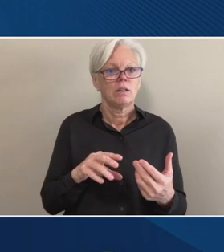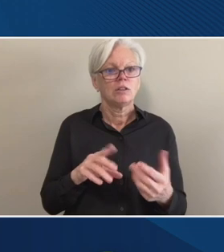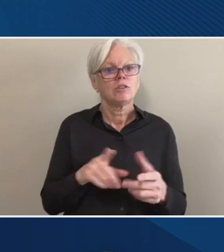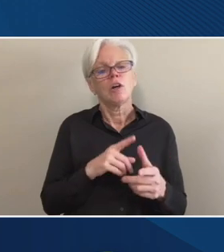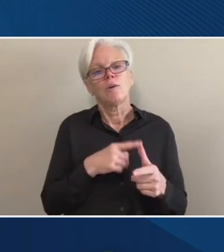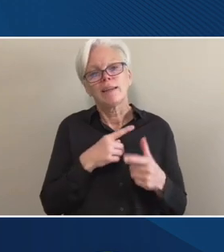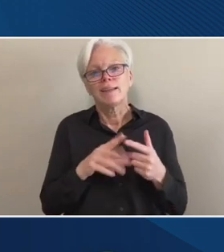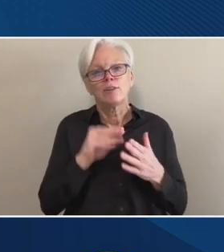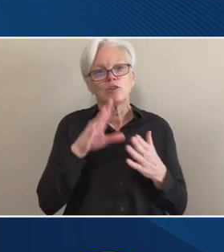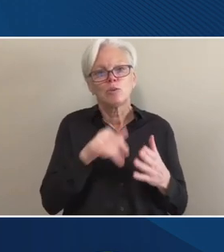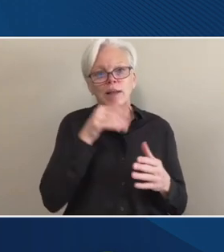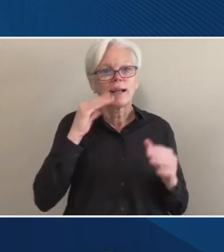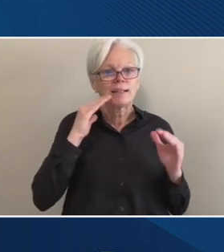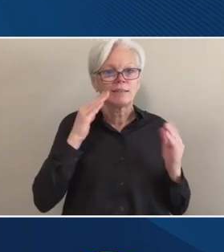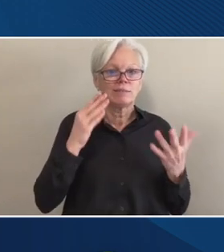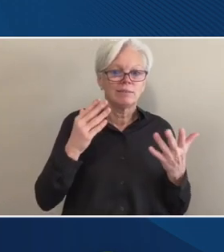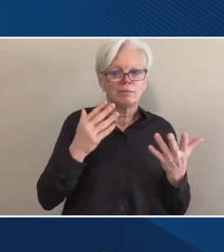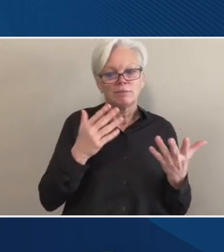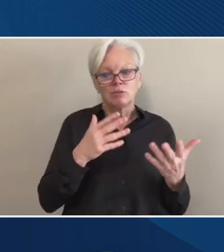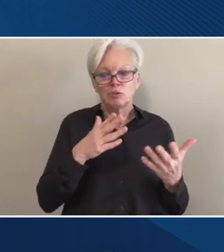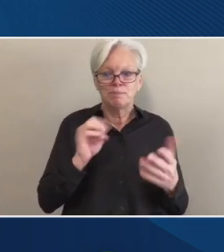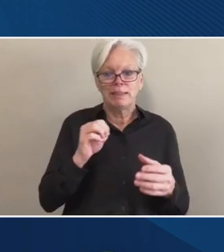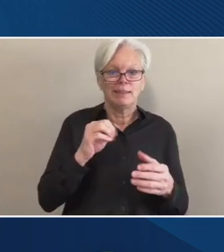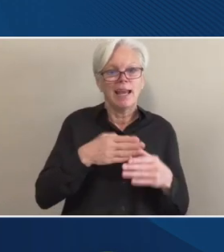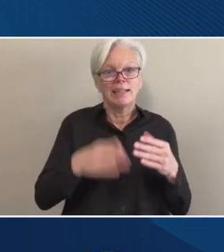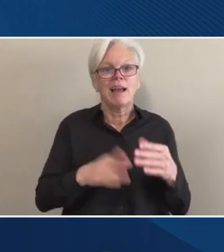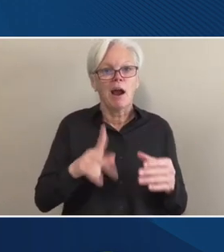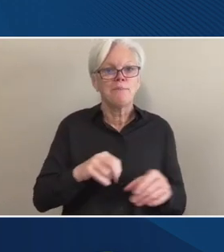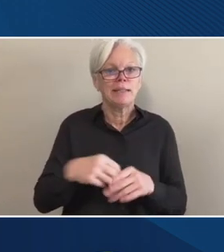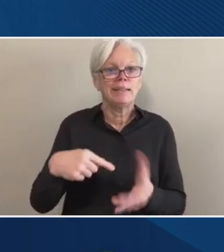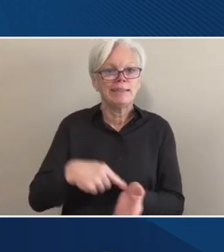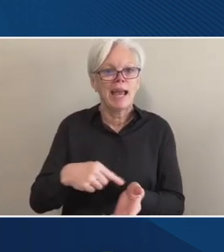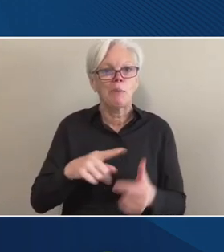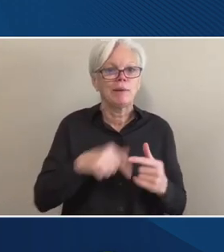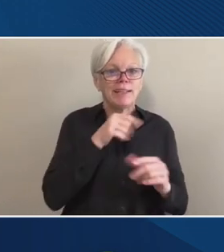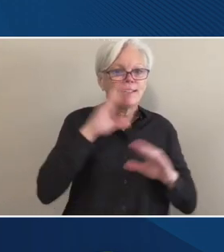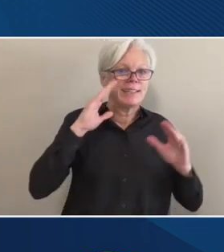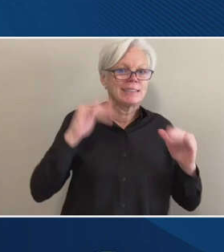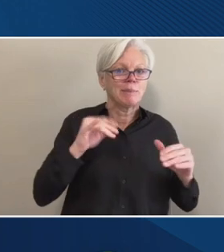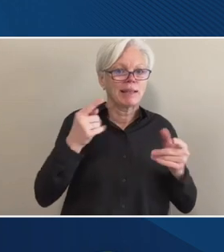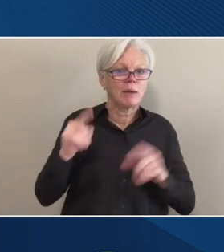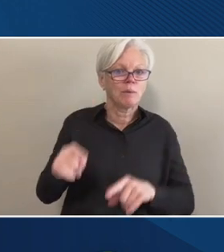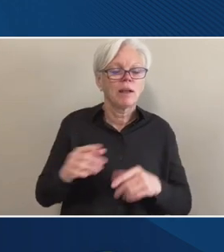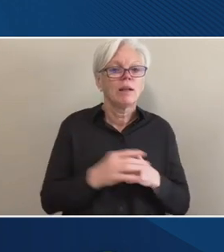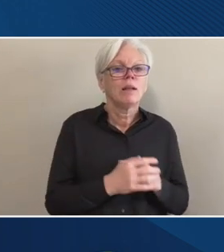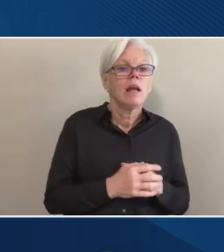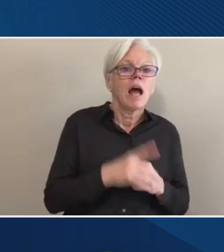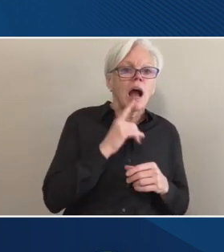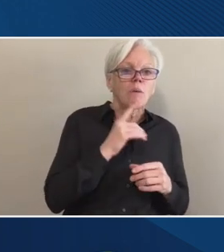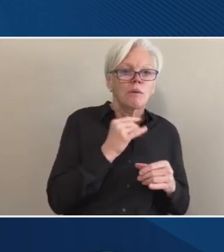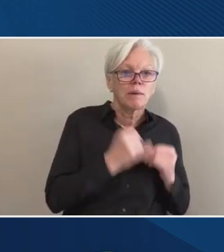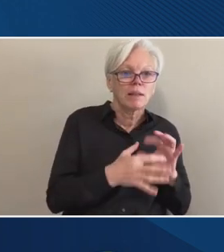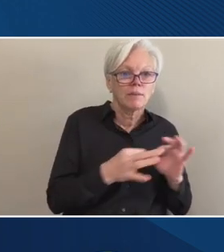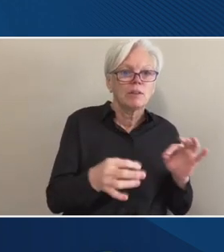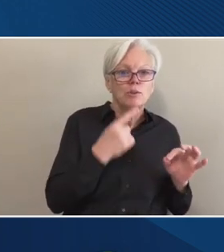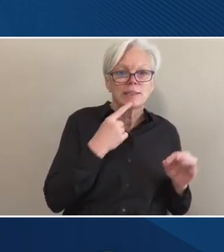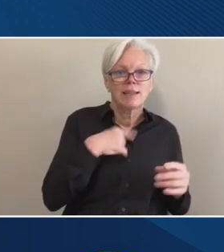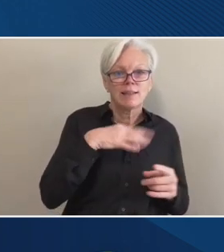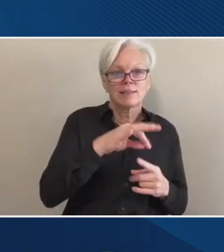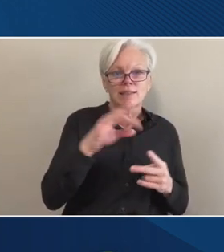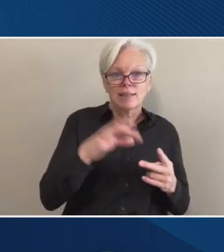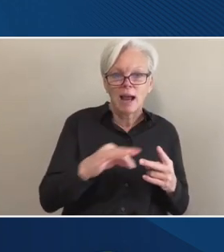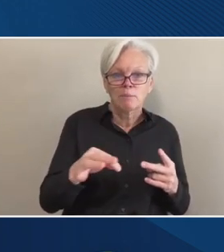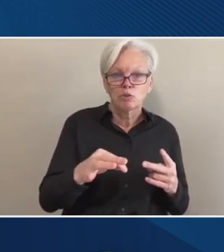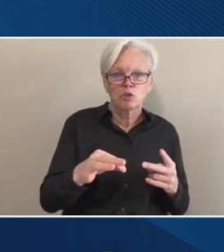weren't expecting to be in. Um, my one question actually is related to your, the last thing you said, Dave, which is, I think you just said, is optional and I don't, um,